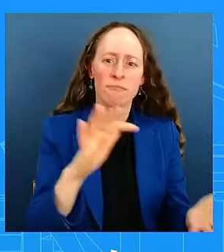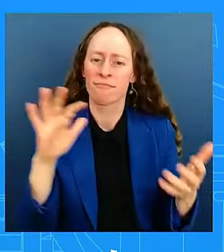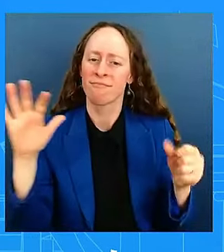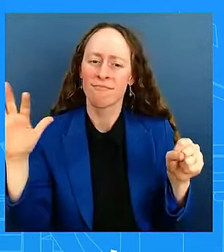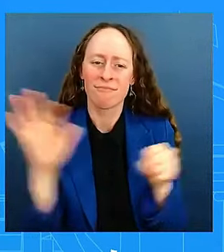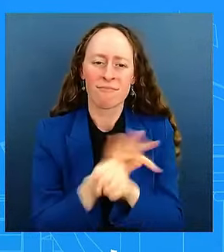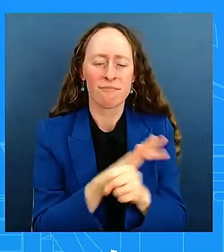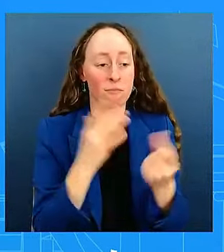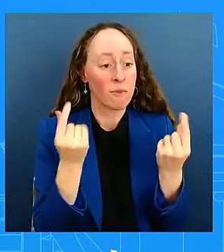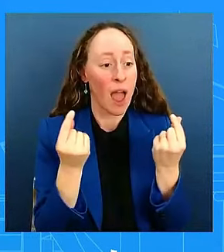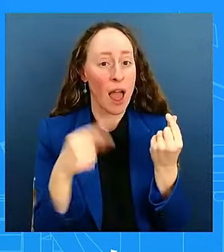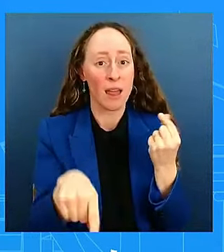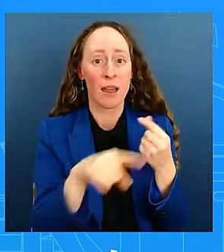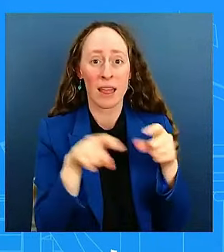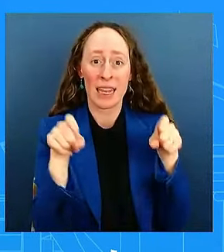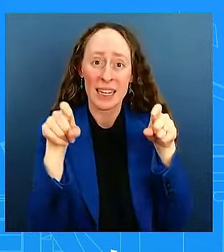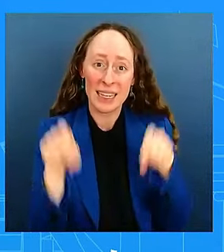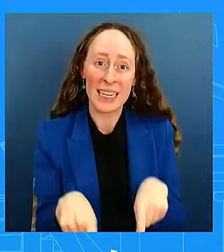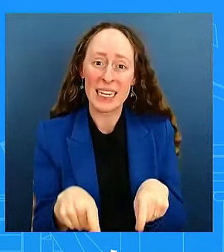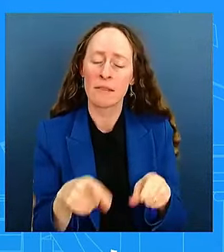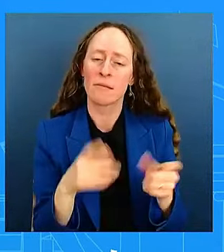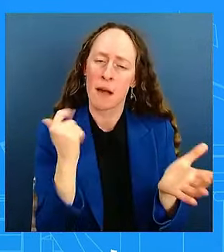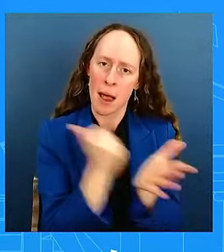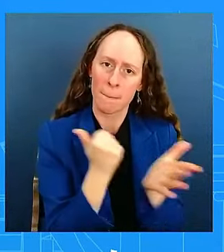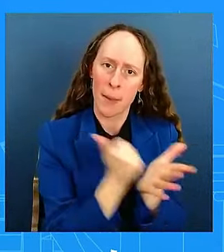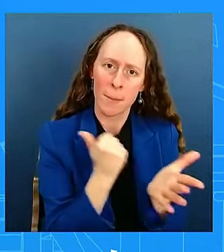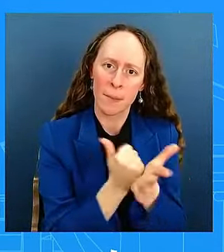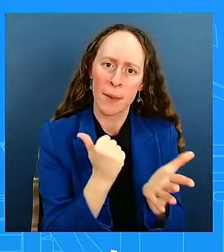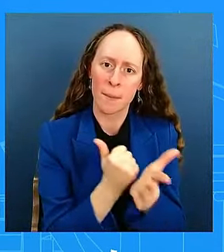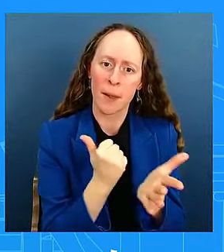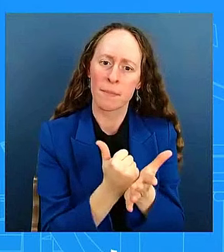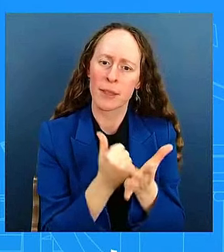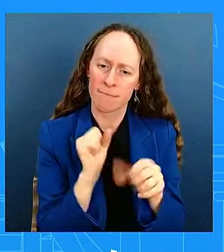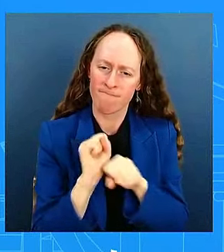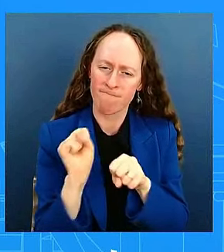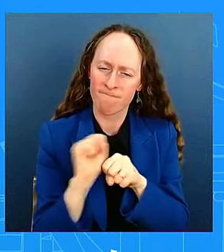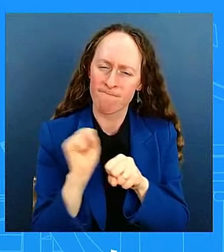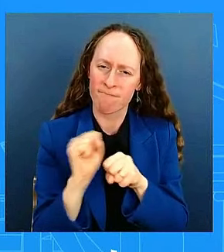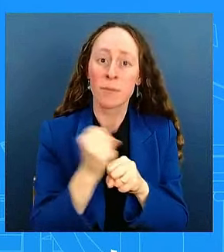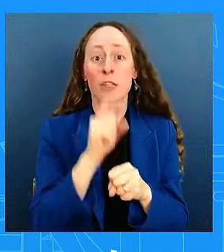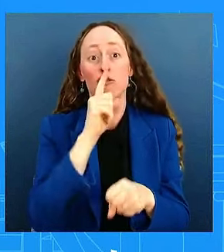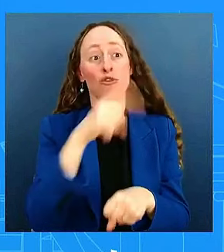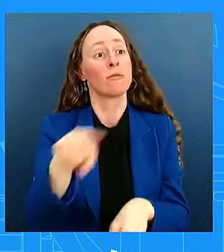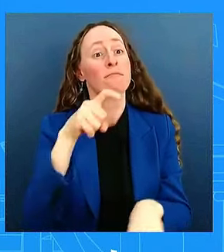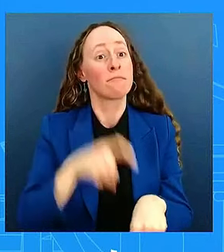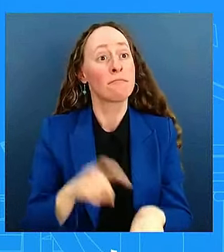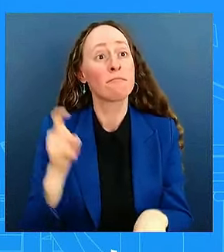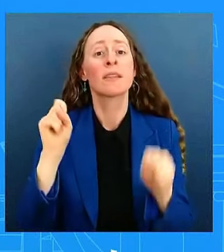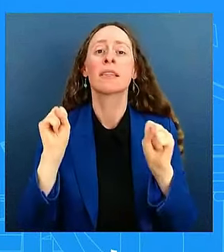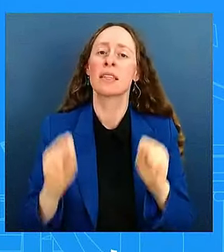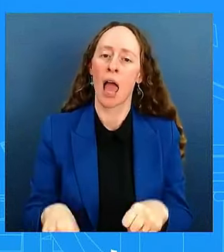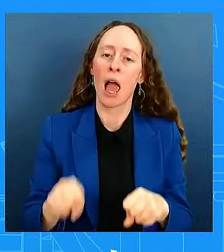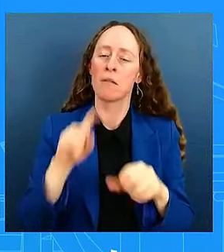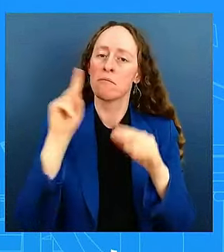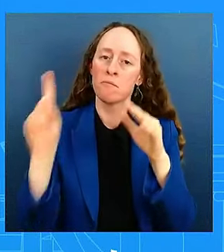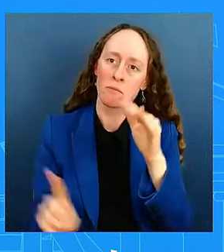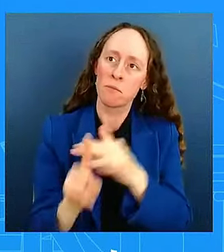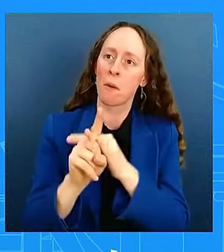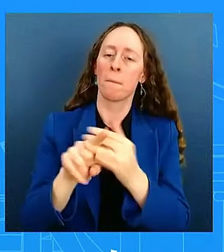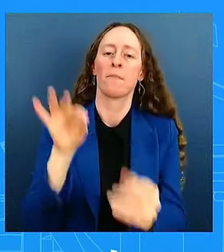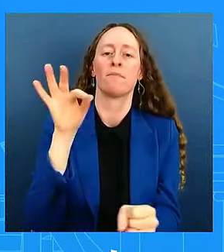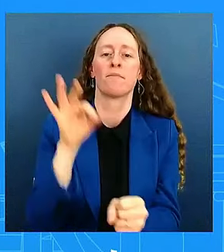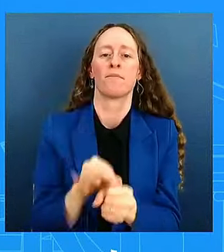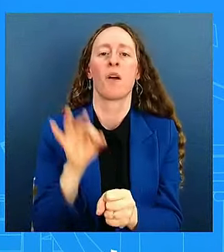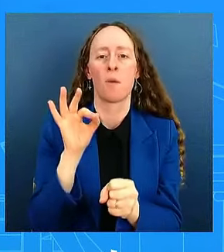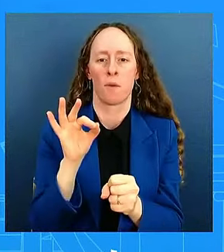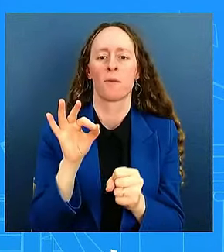that, uh, uh, Americans have voices are heard, uh, this November. And so that is our commitment. We want to make sure that people's